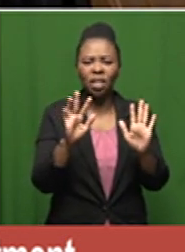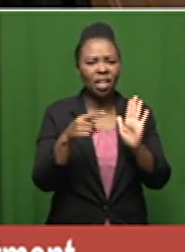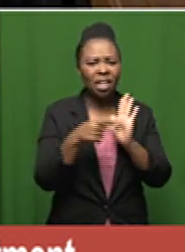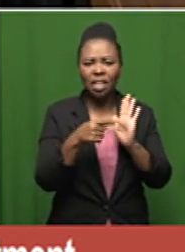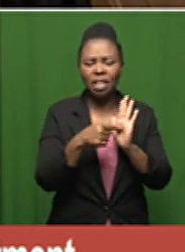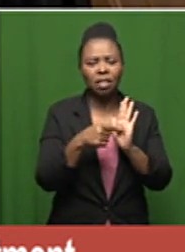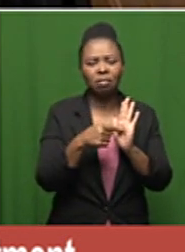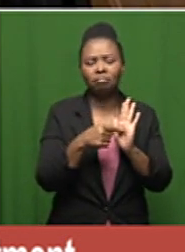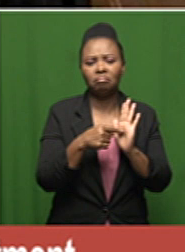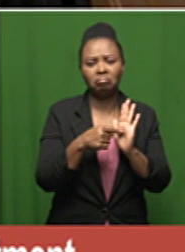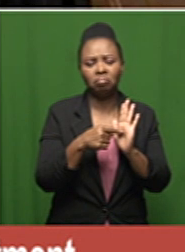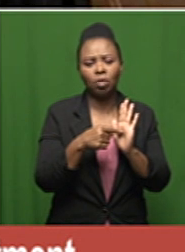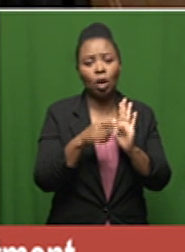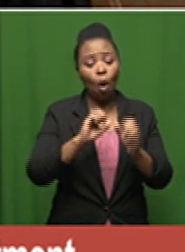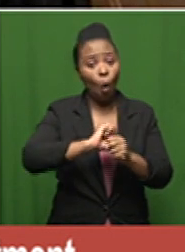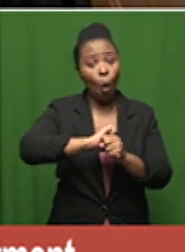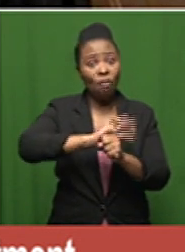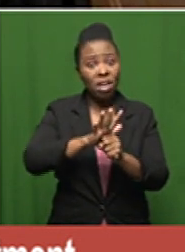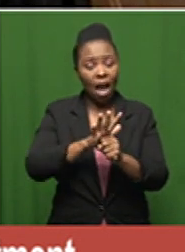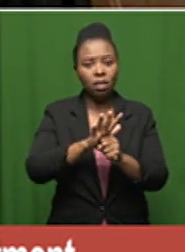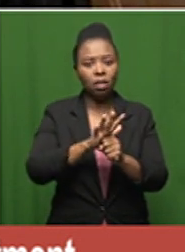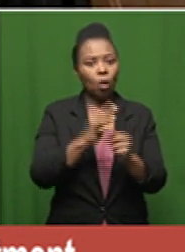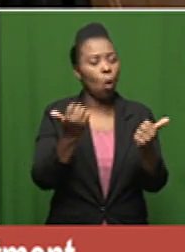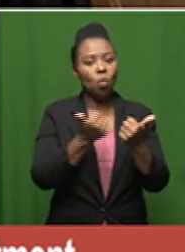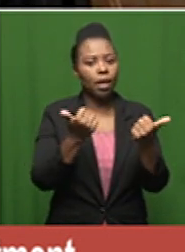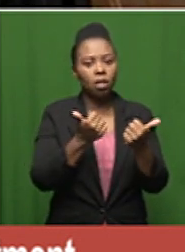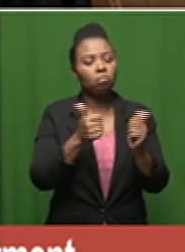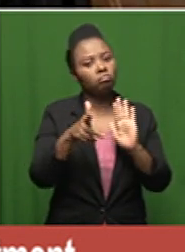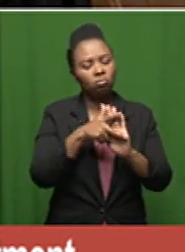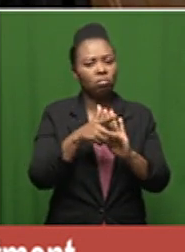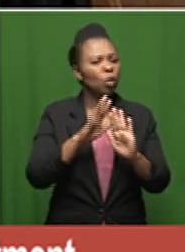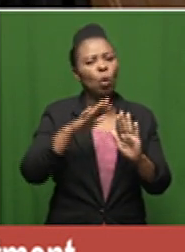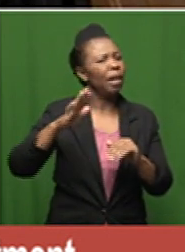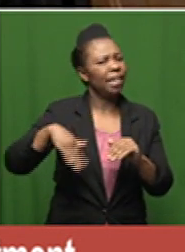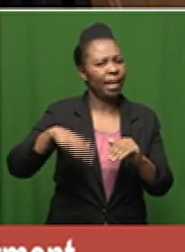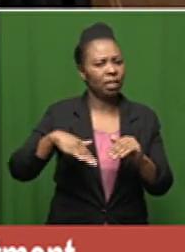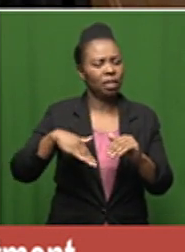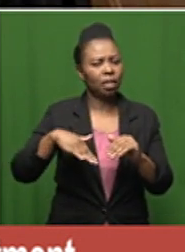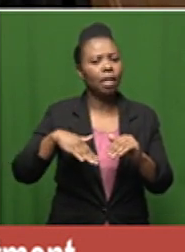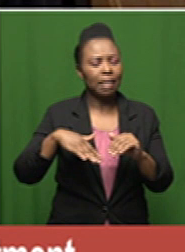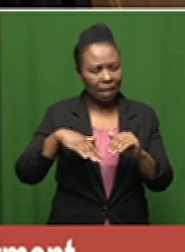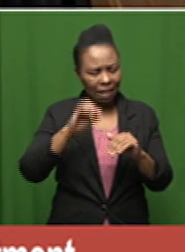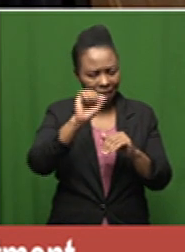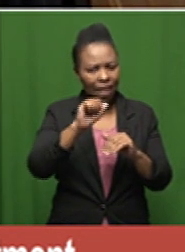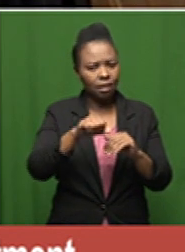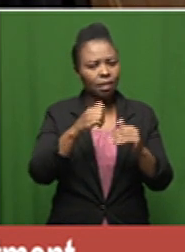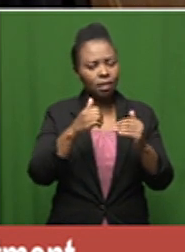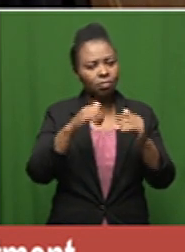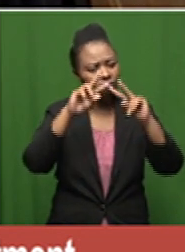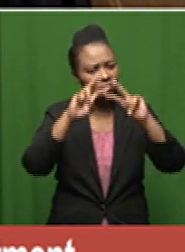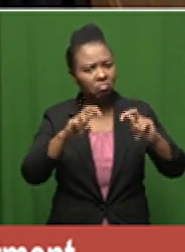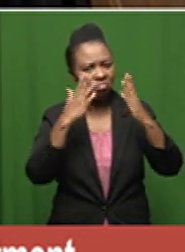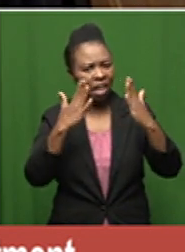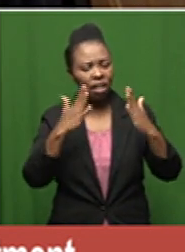for for for for over 19 as we speak and of course there are not enough studies in fact